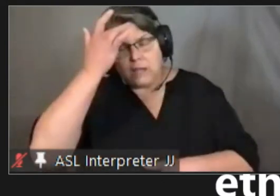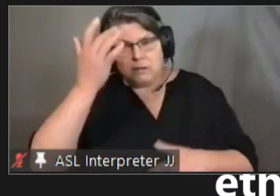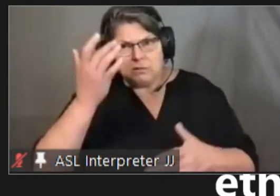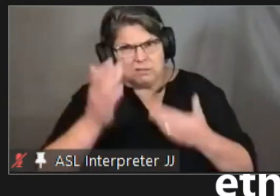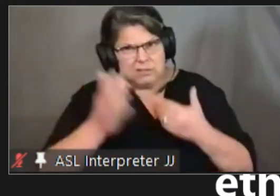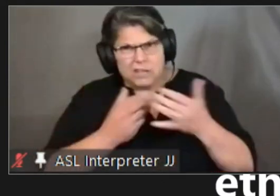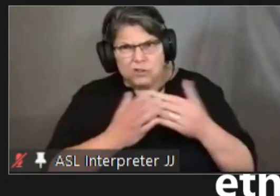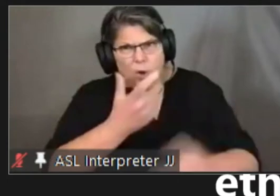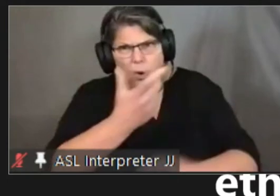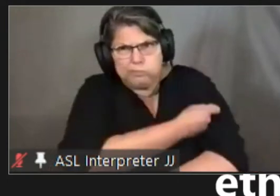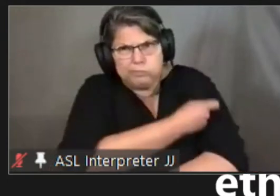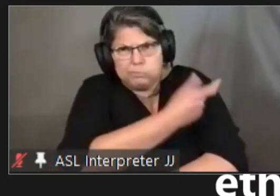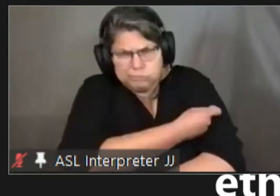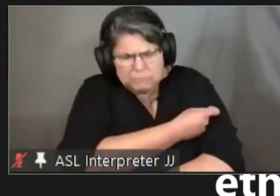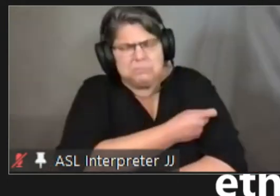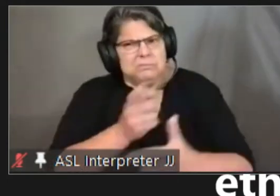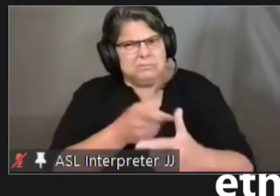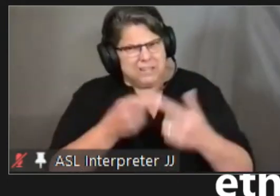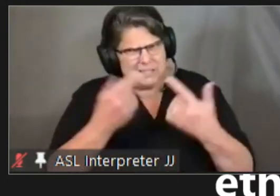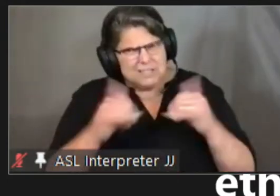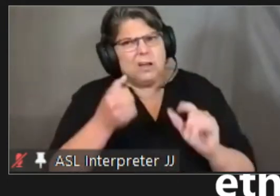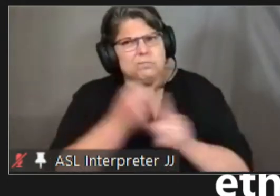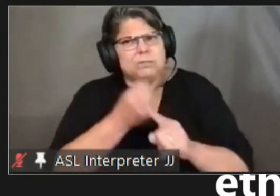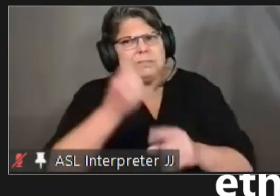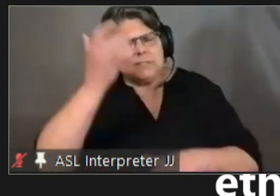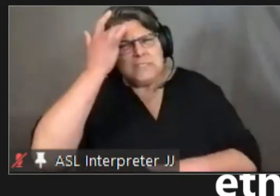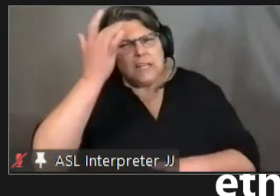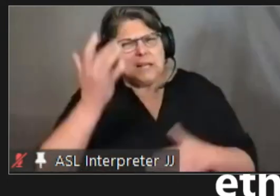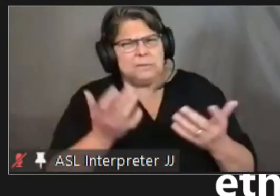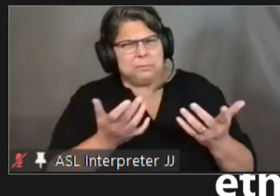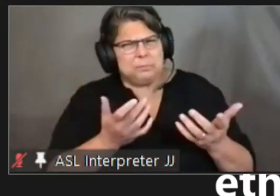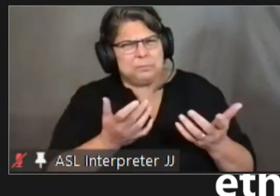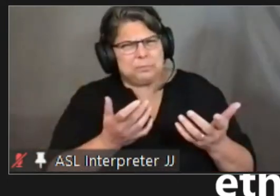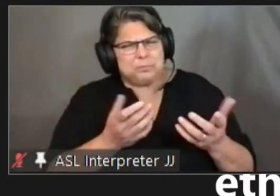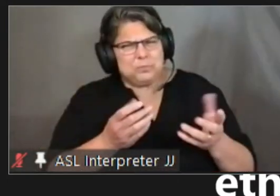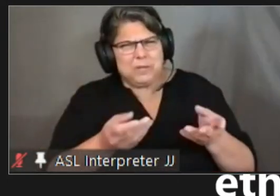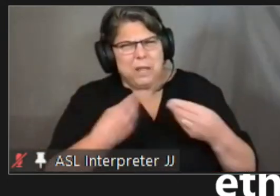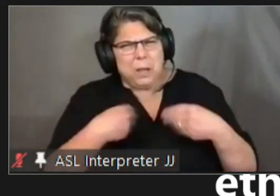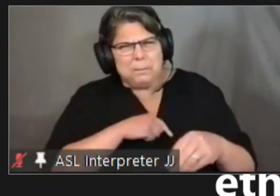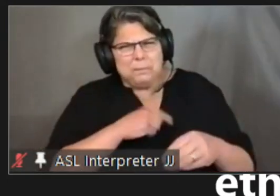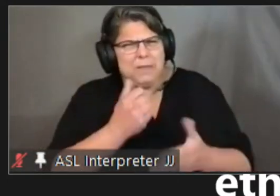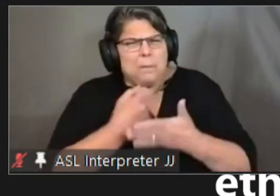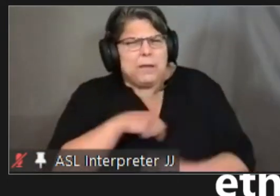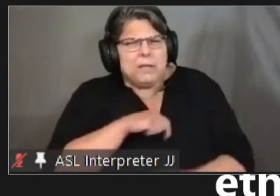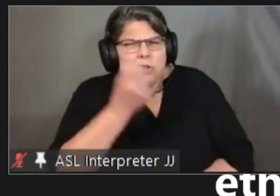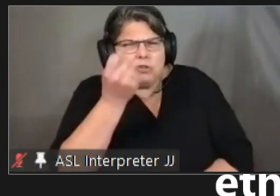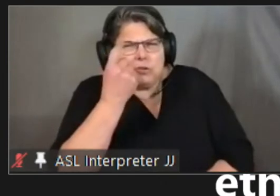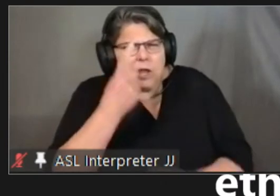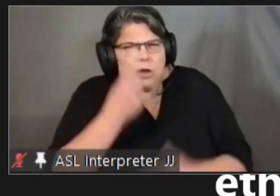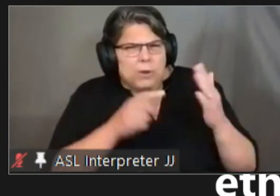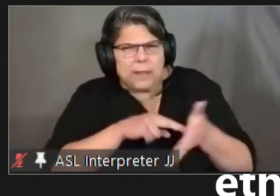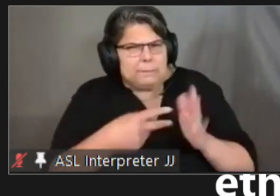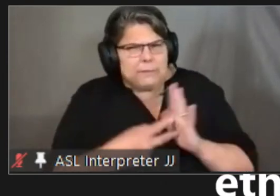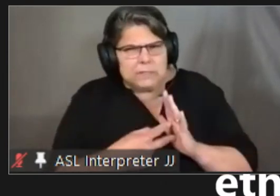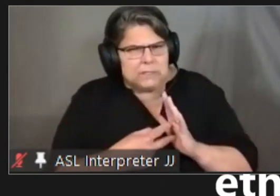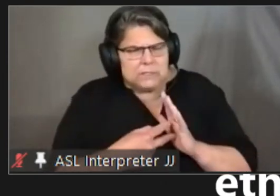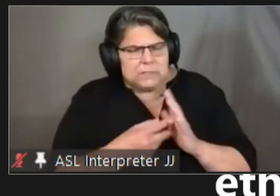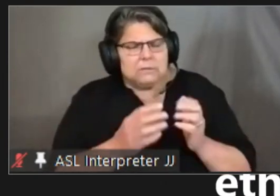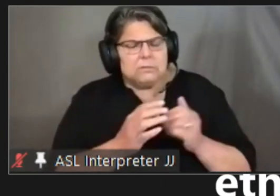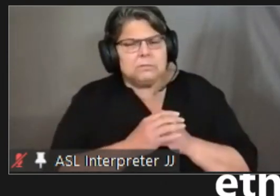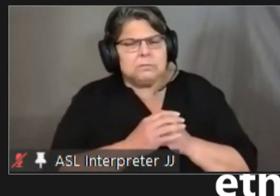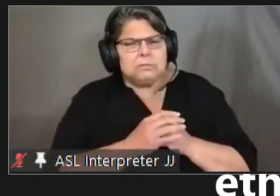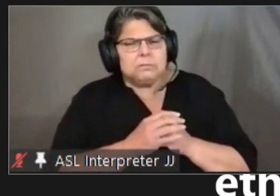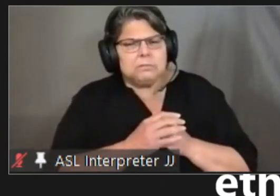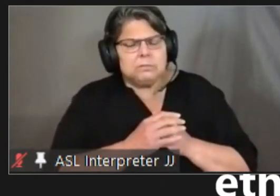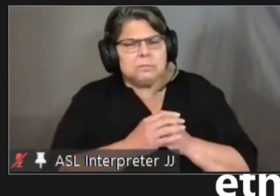after receiving the vaccine so could you just kind of put that into perspective of what this means give some context for it and then just again to